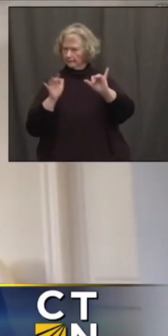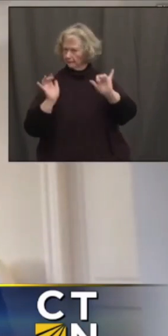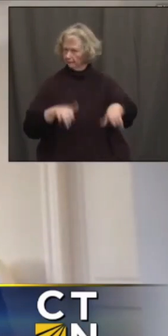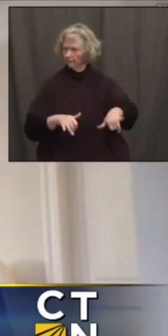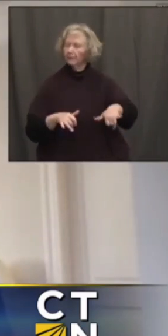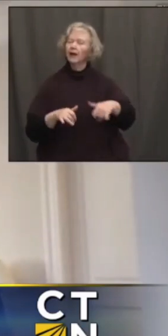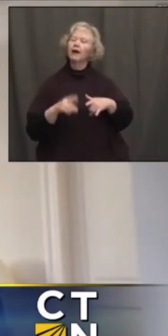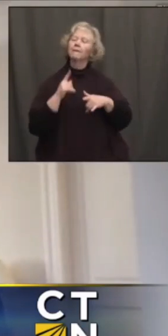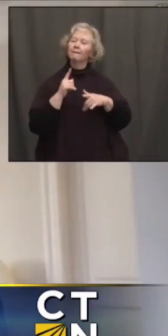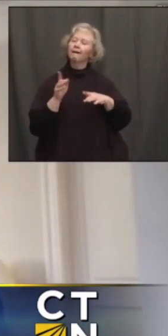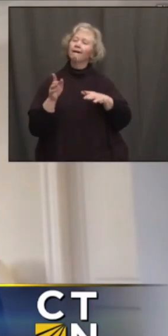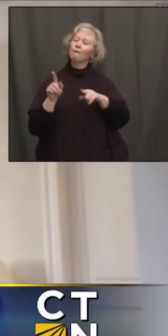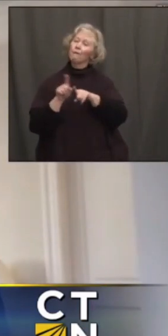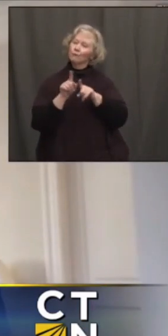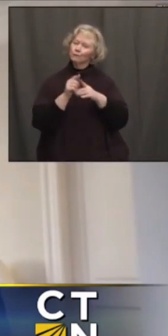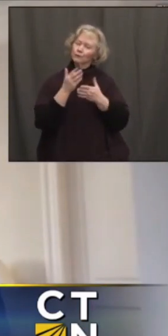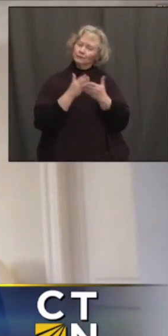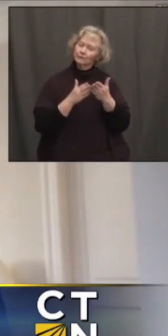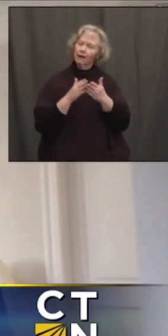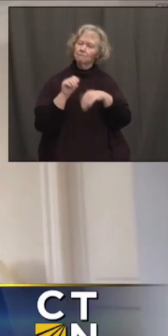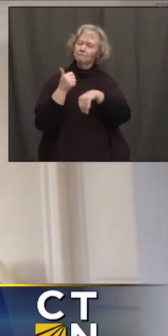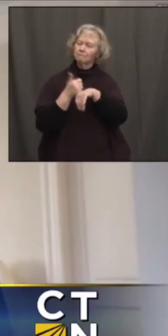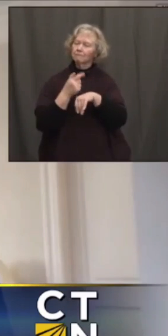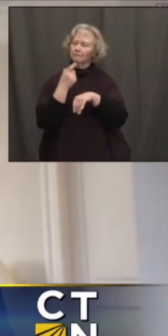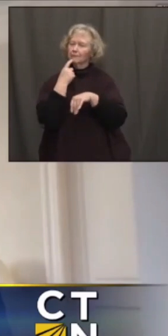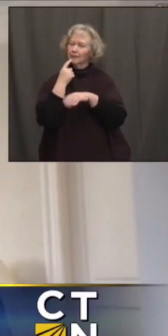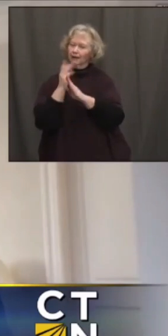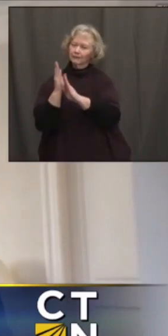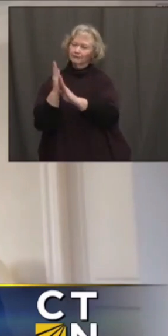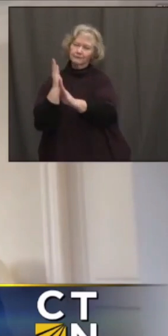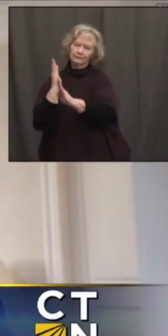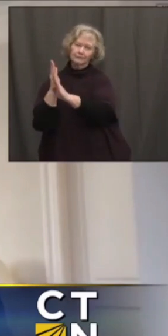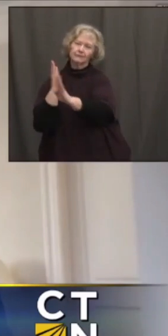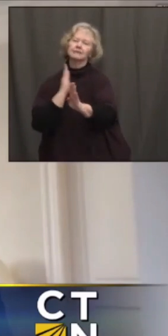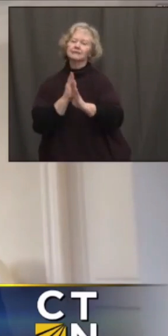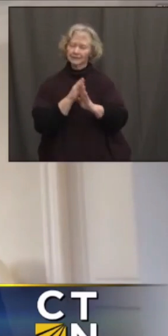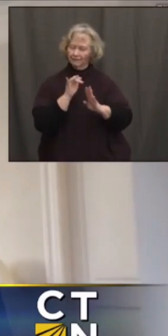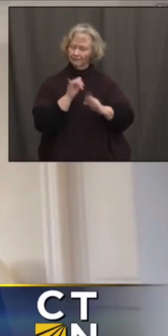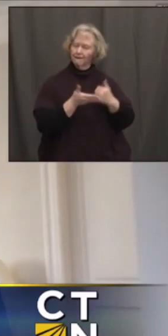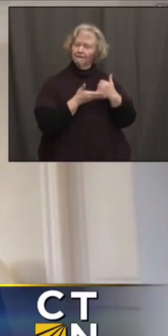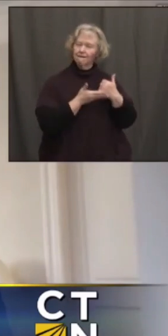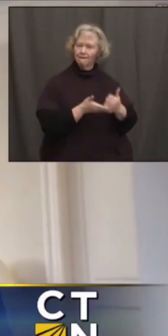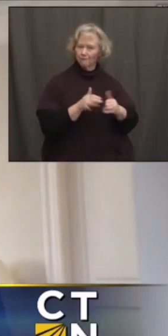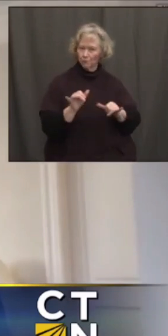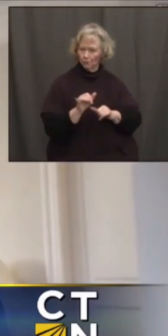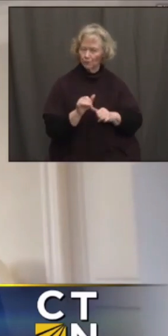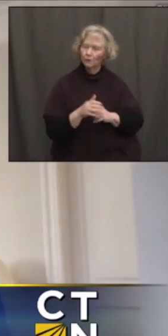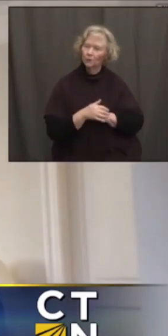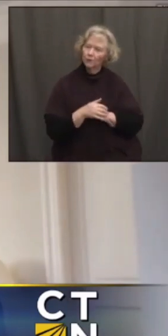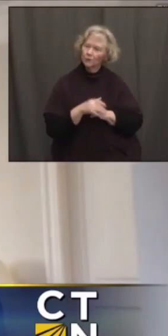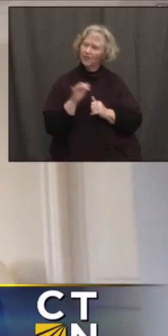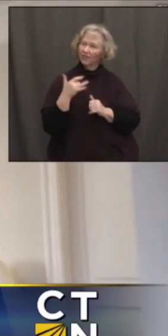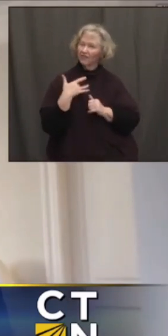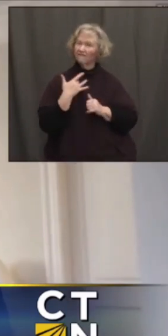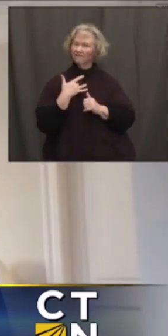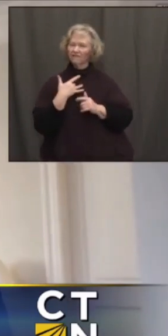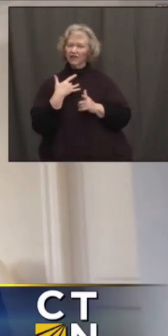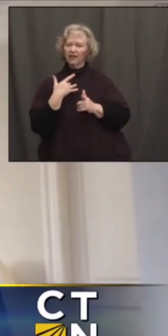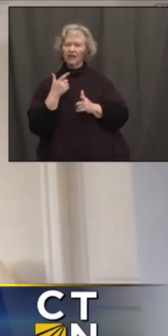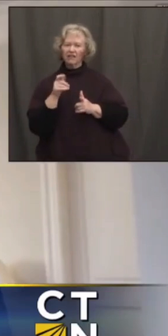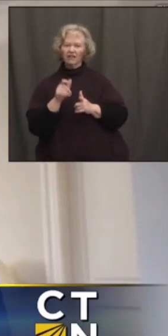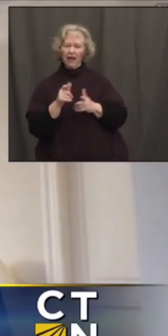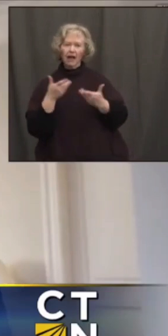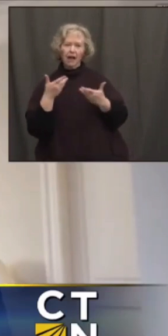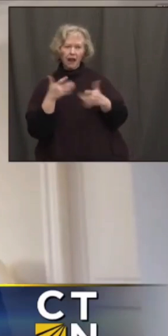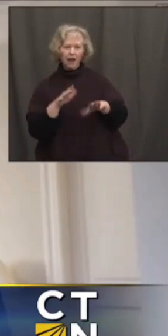embraced plexiglass, which does give them a bit more flexibility beyond the six-foot spacing. So for many restaurants, this will increase the amount of capacity